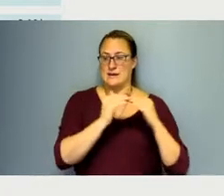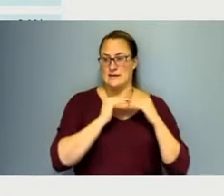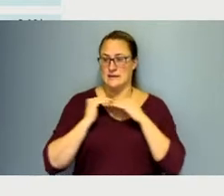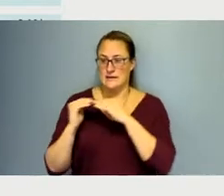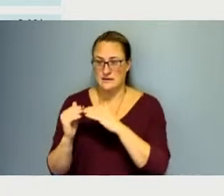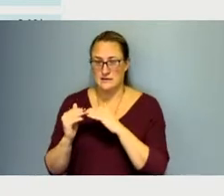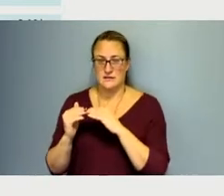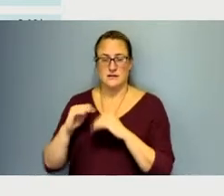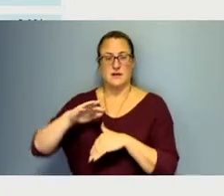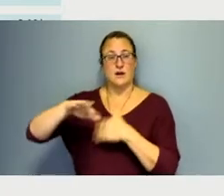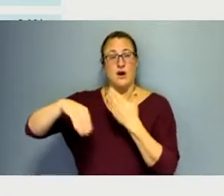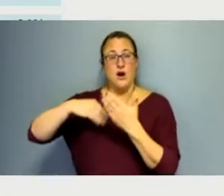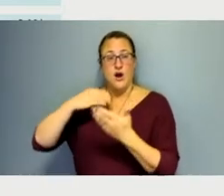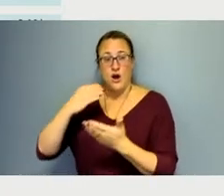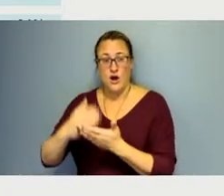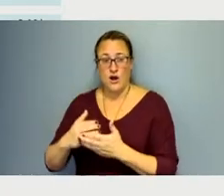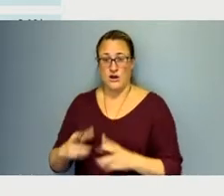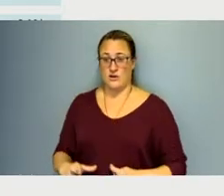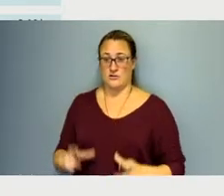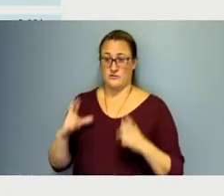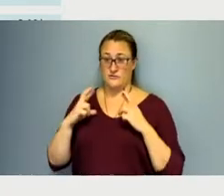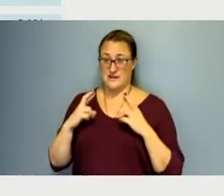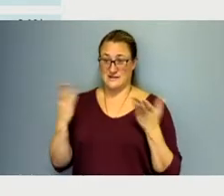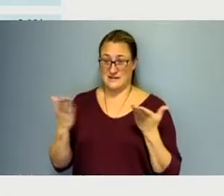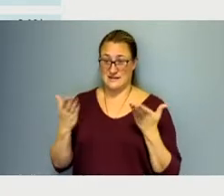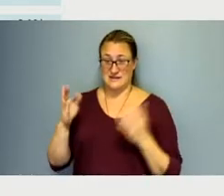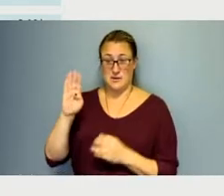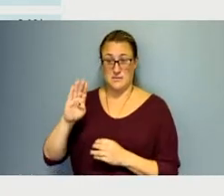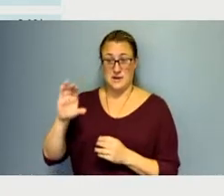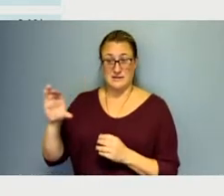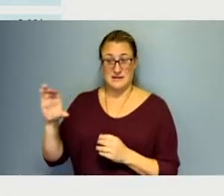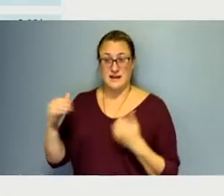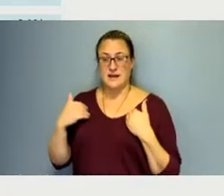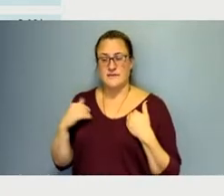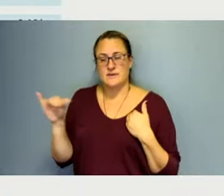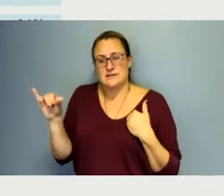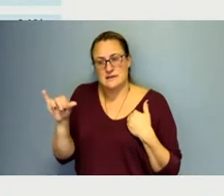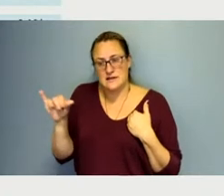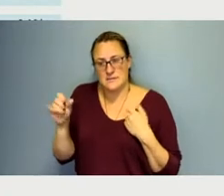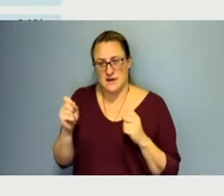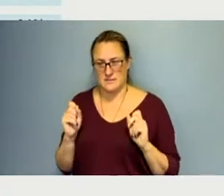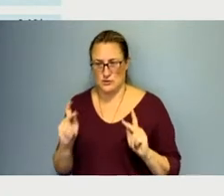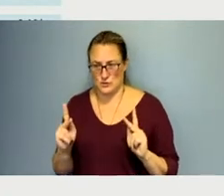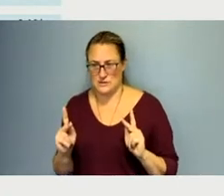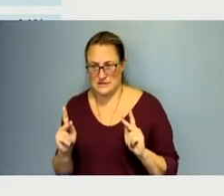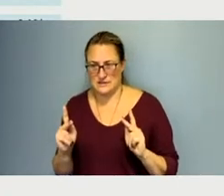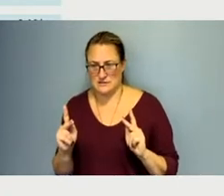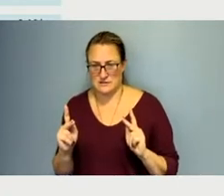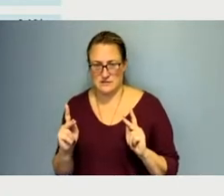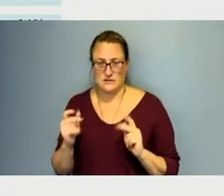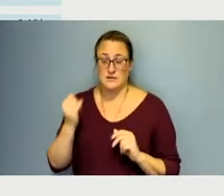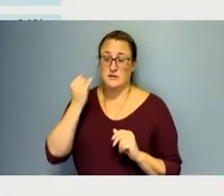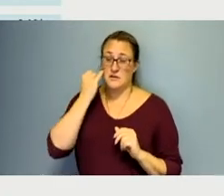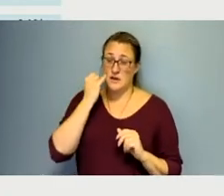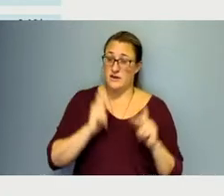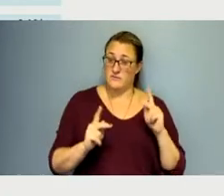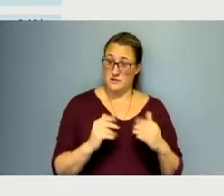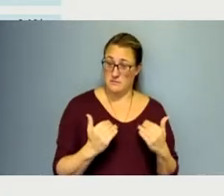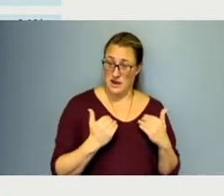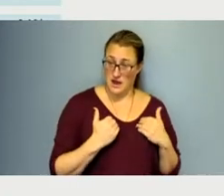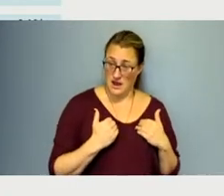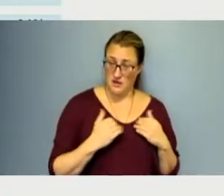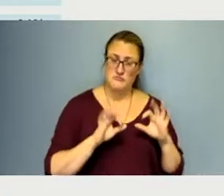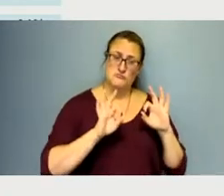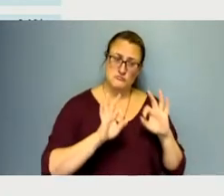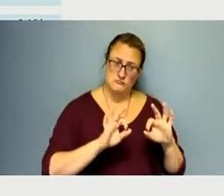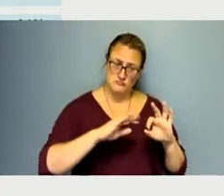the county have the same opportunity. And those who may need a little bit more, we're going to provide them with a little